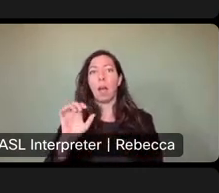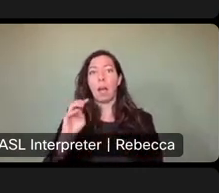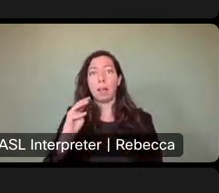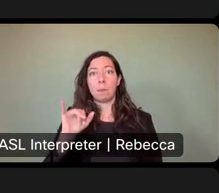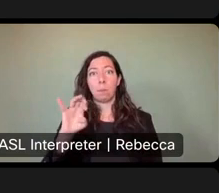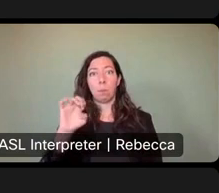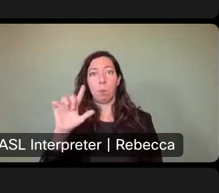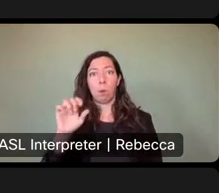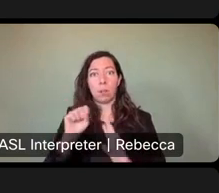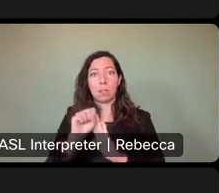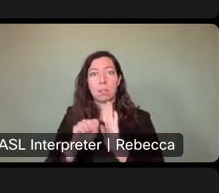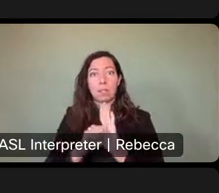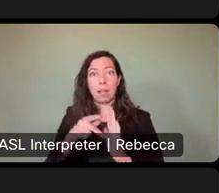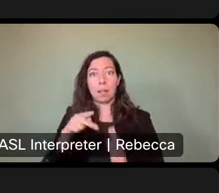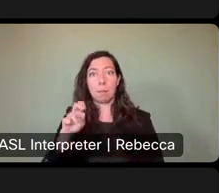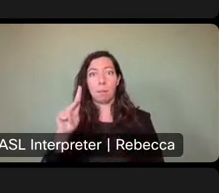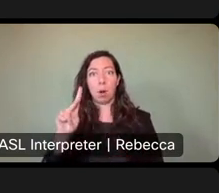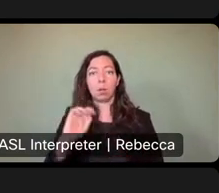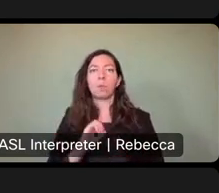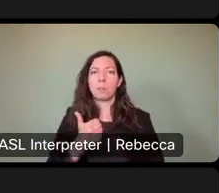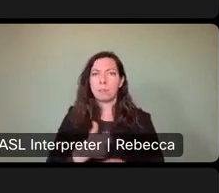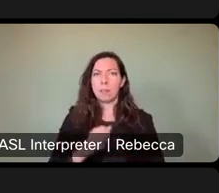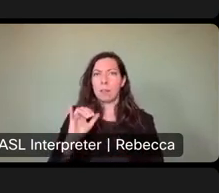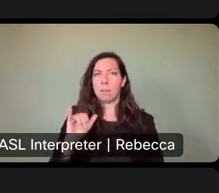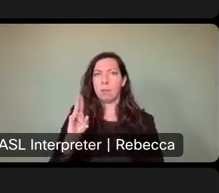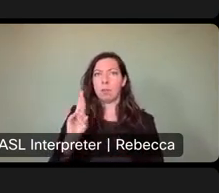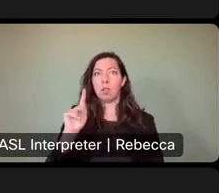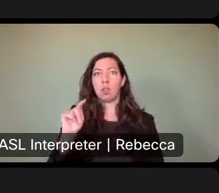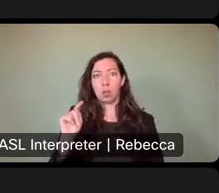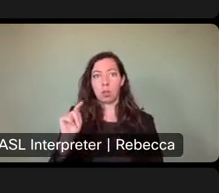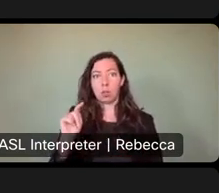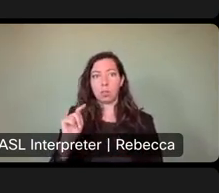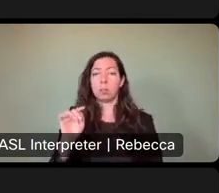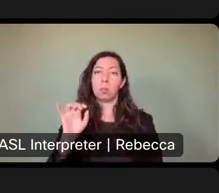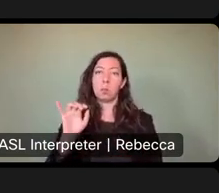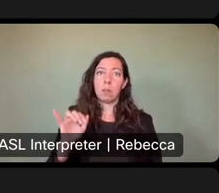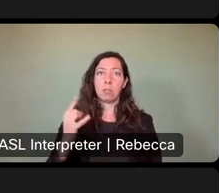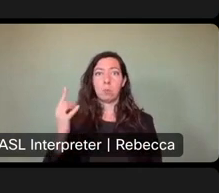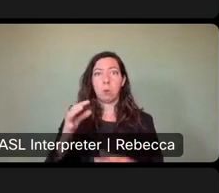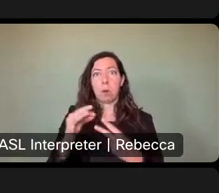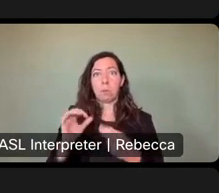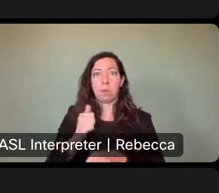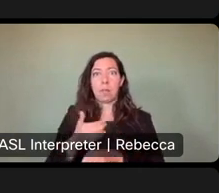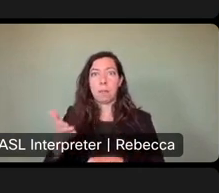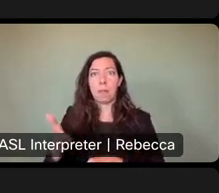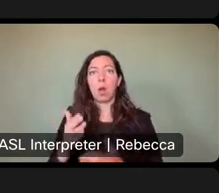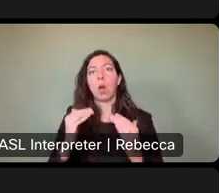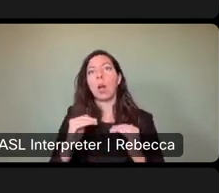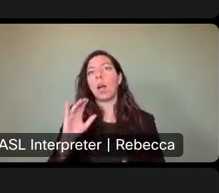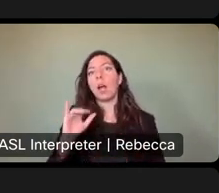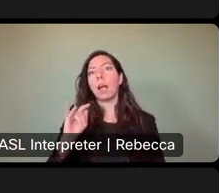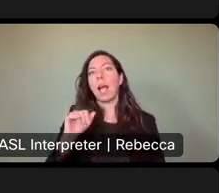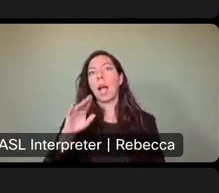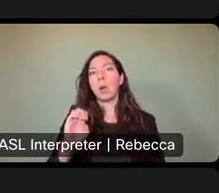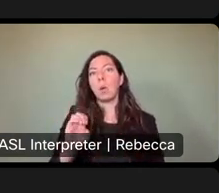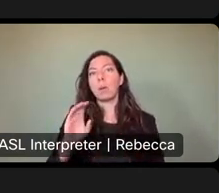implemented yurts, which are, uh, quote unquote, kind of glamping option at Coyote Creek State Park. Uh, we're currently